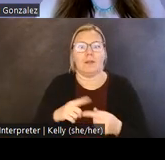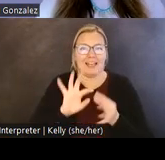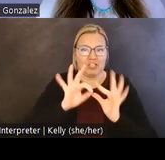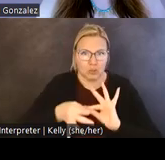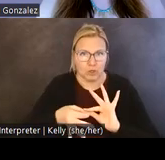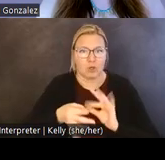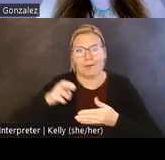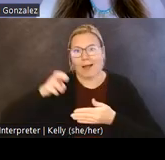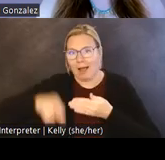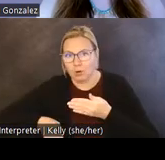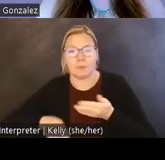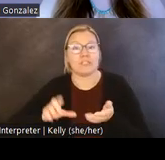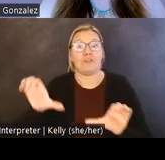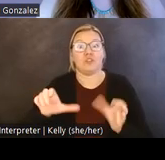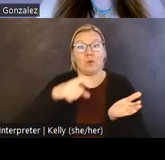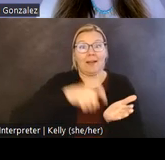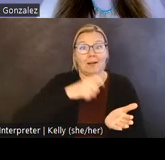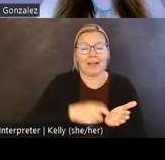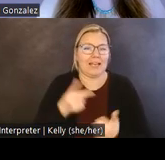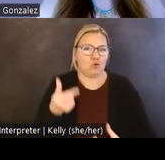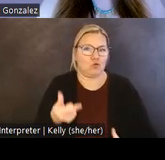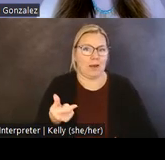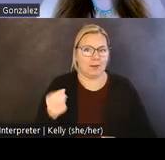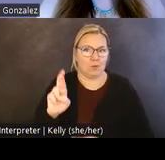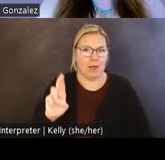of doing archaeology in a Grand Ronde way.